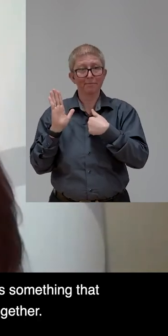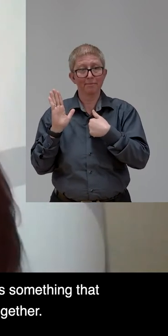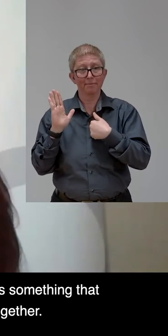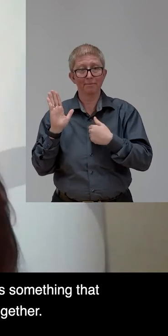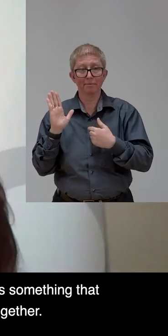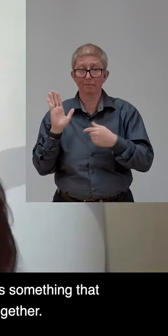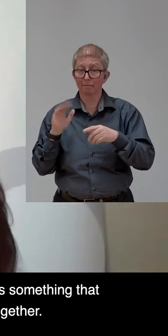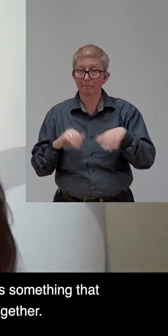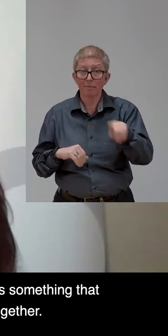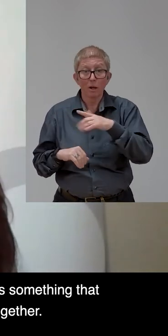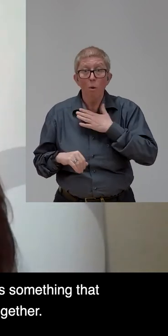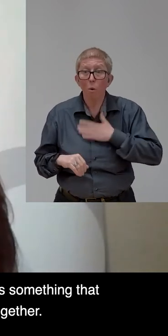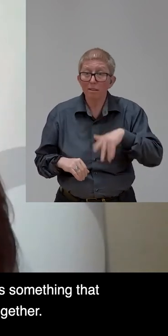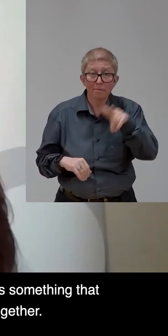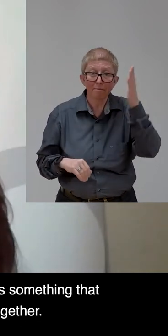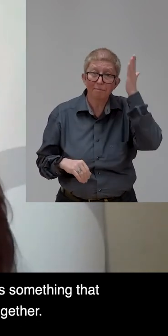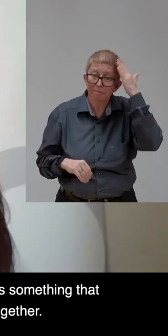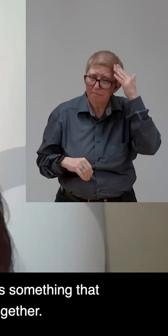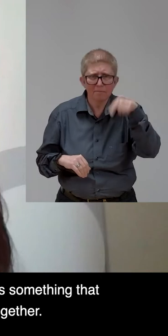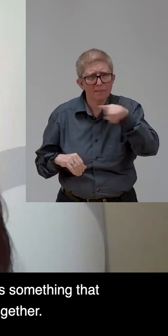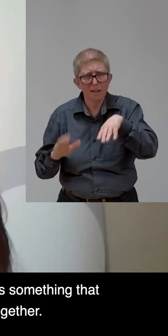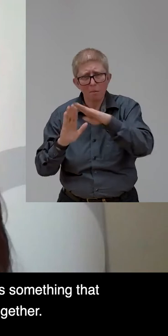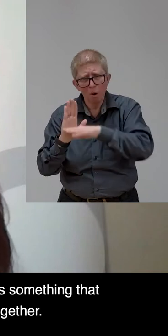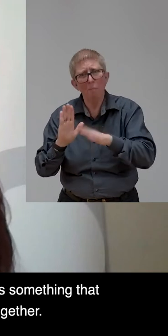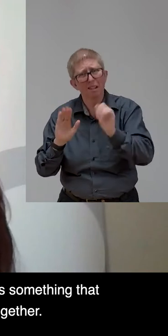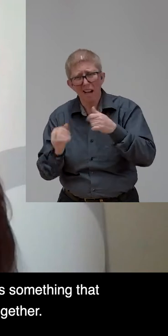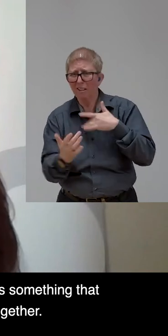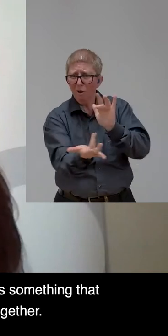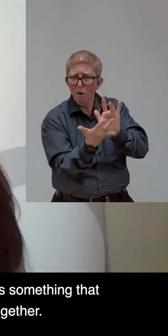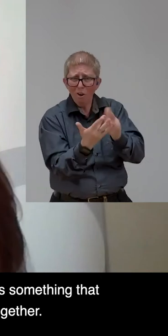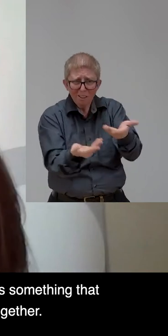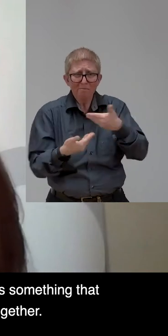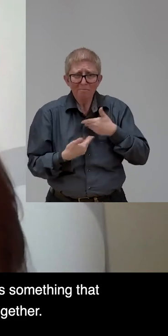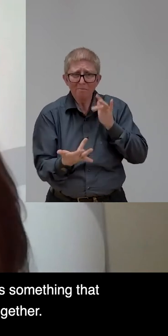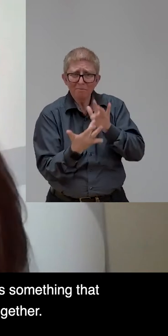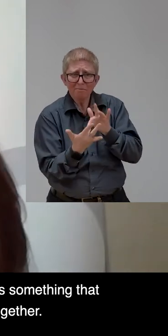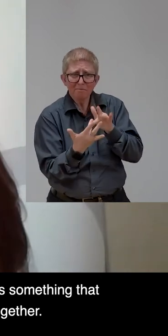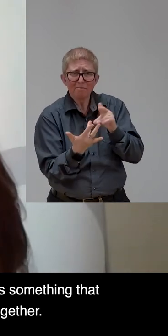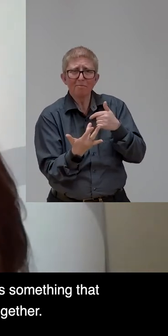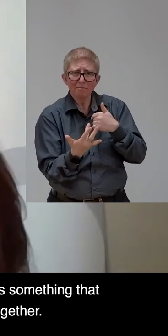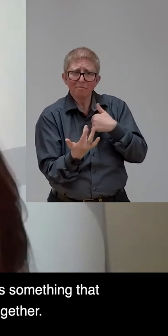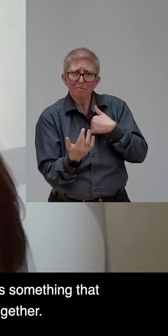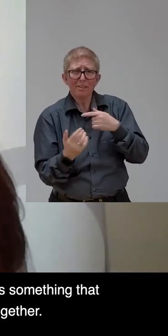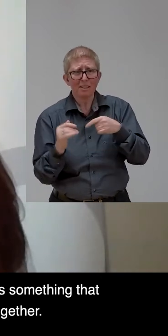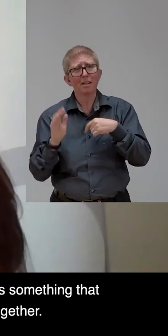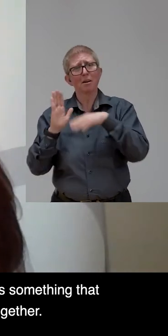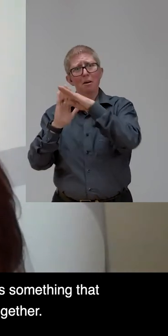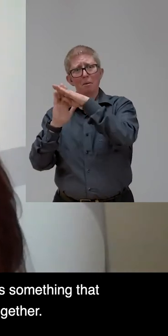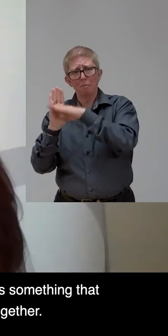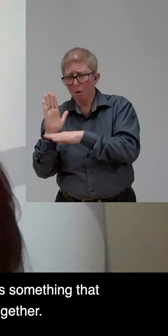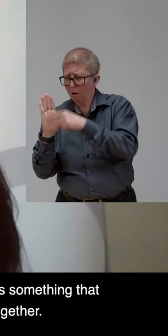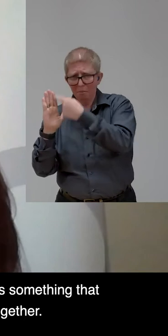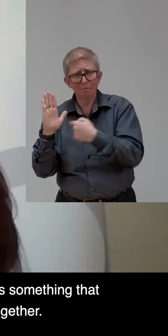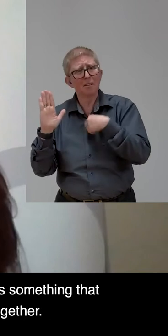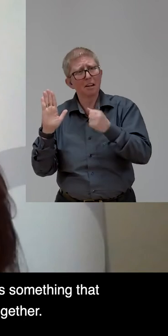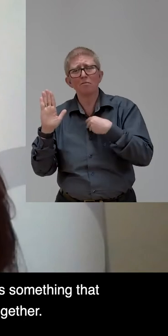more in details about Pacto Productiva, because it's something that it helps to bring everyone involved in inclusion